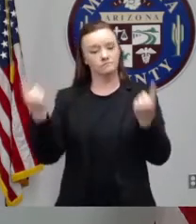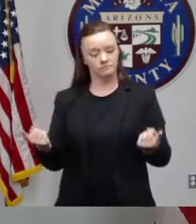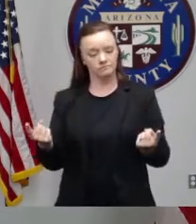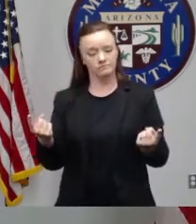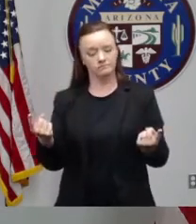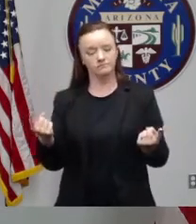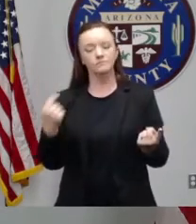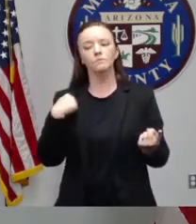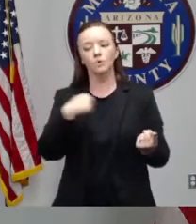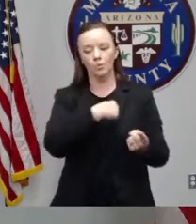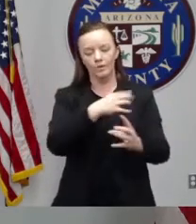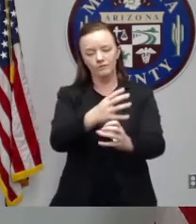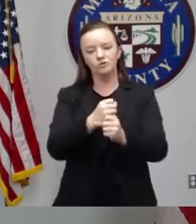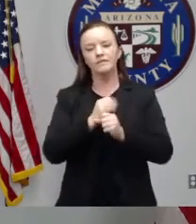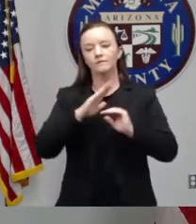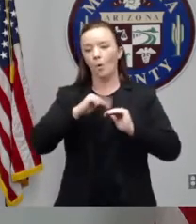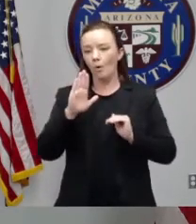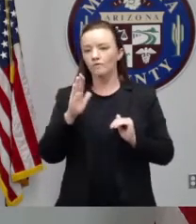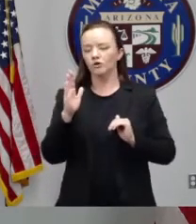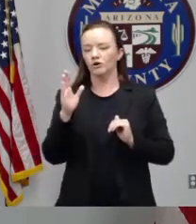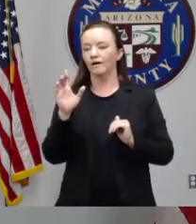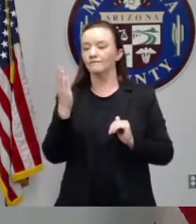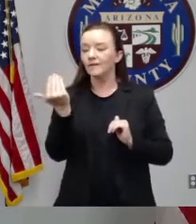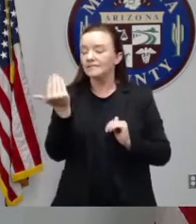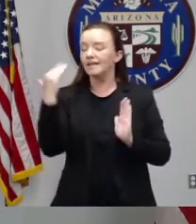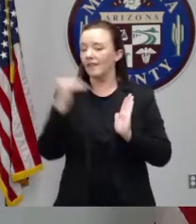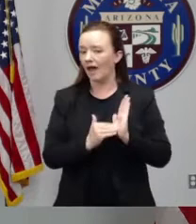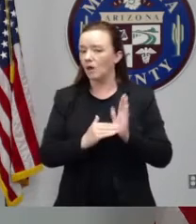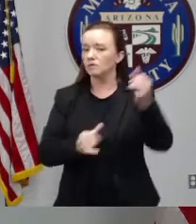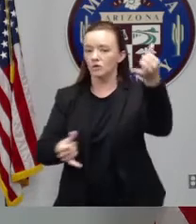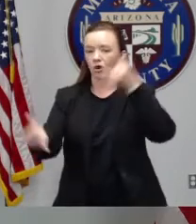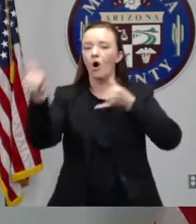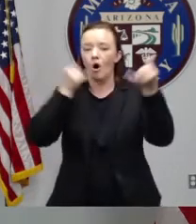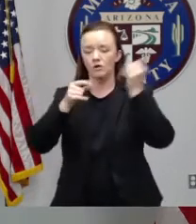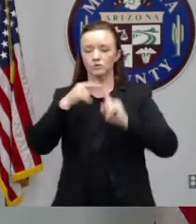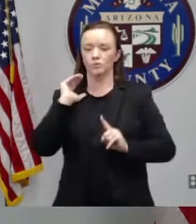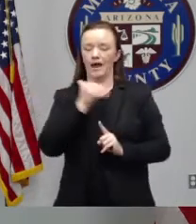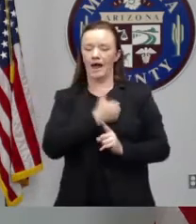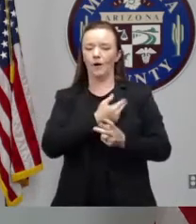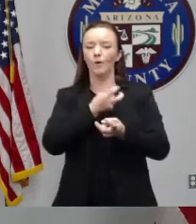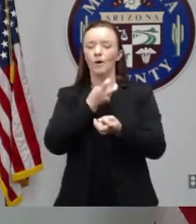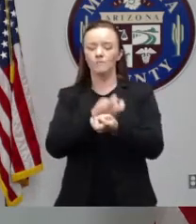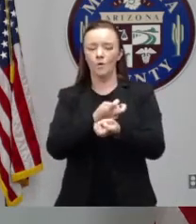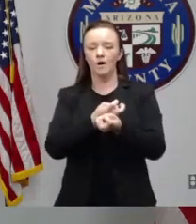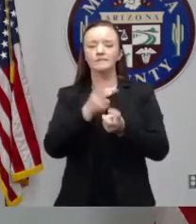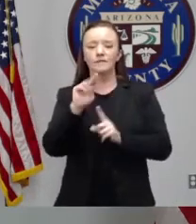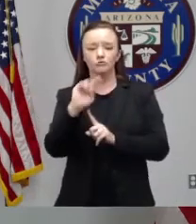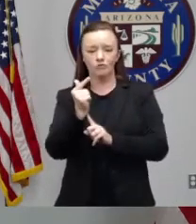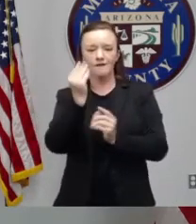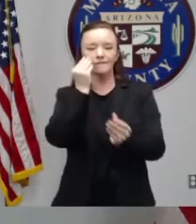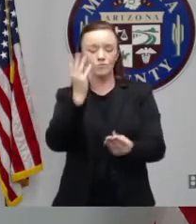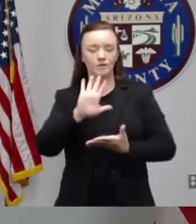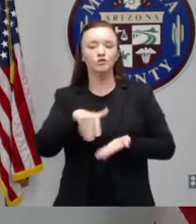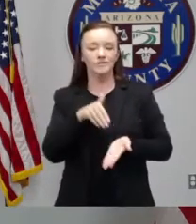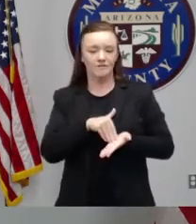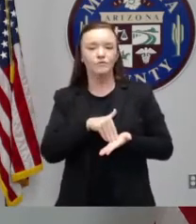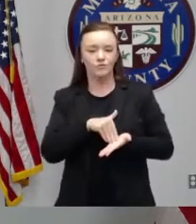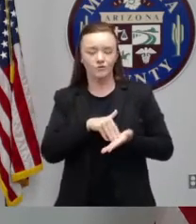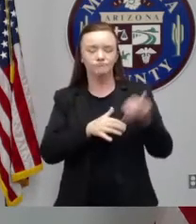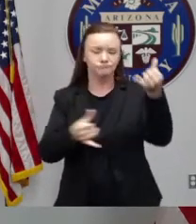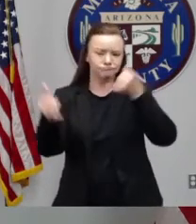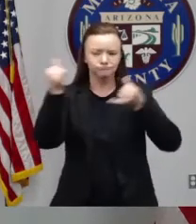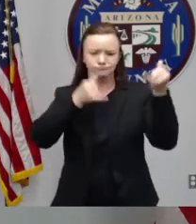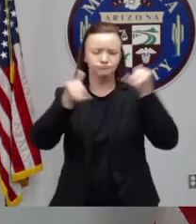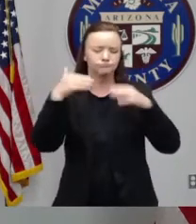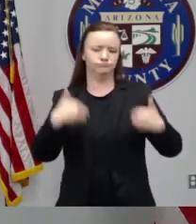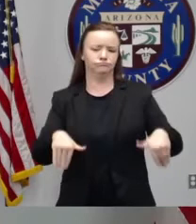since then, we have actually received over 15,000 calls to the Banner Poison and Drug Information Center. Of